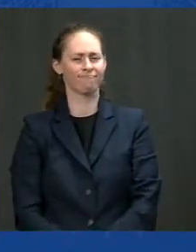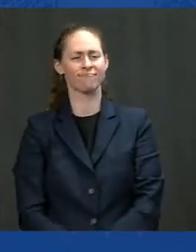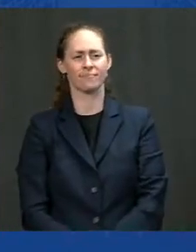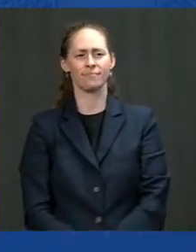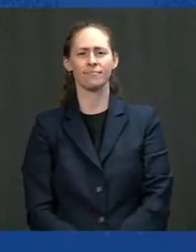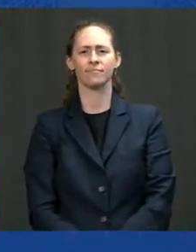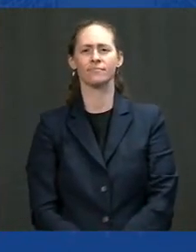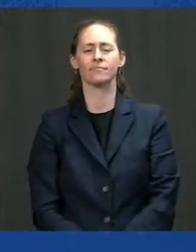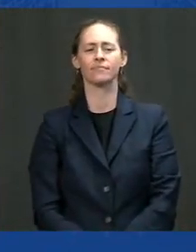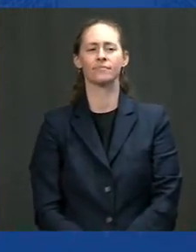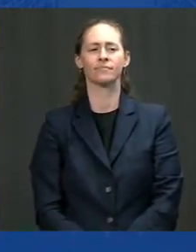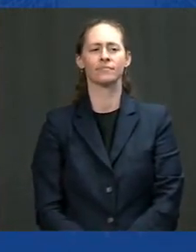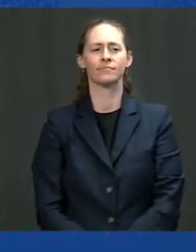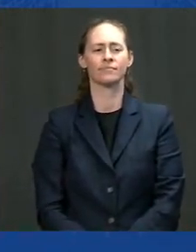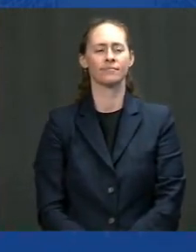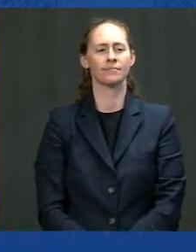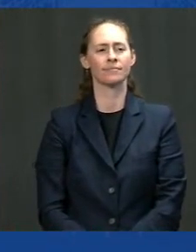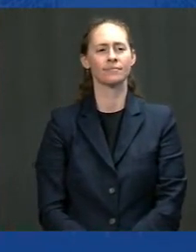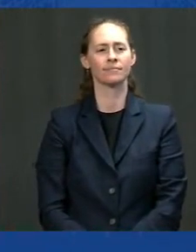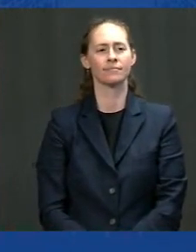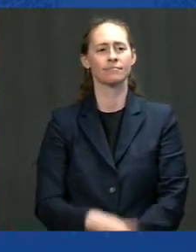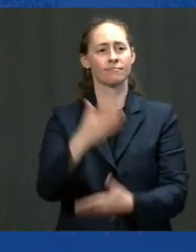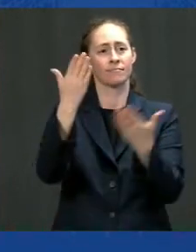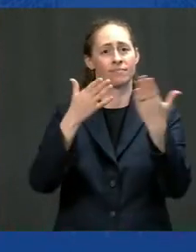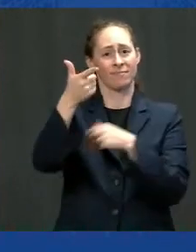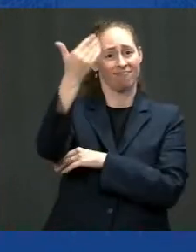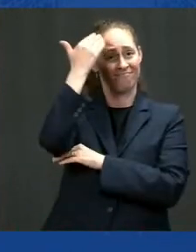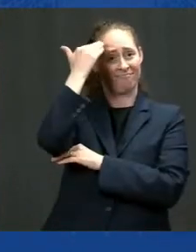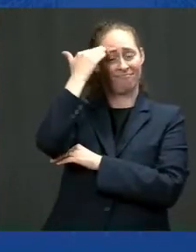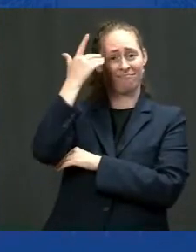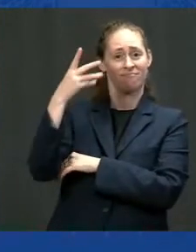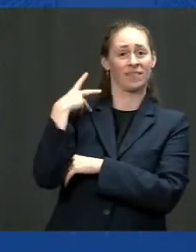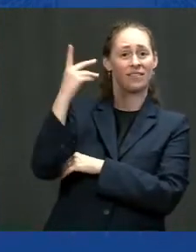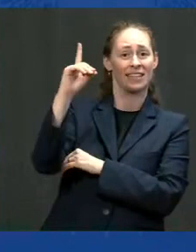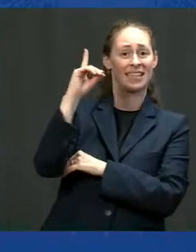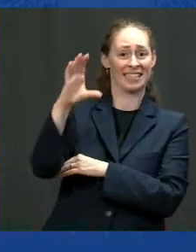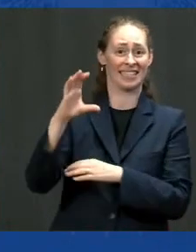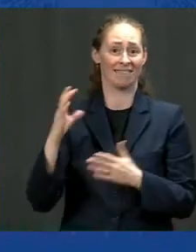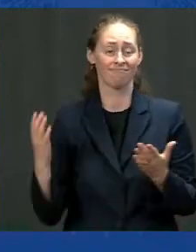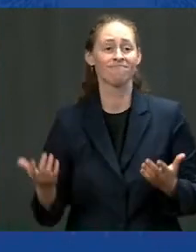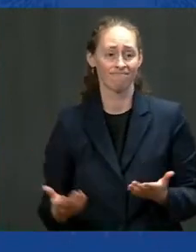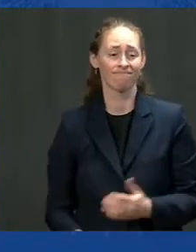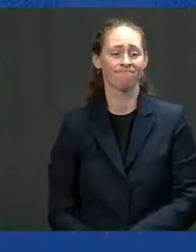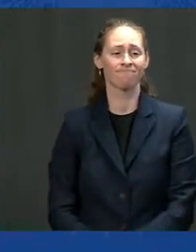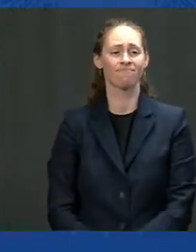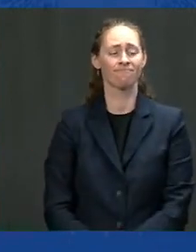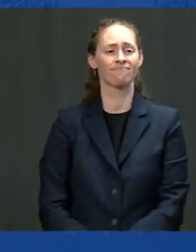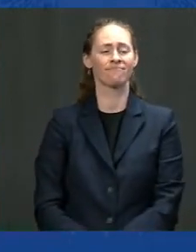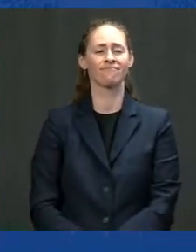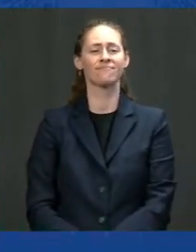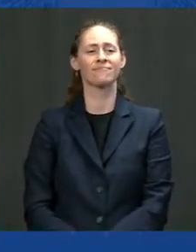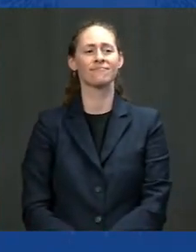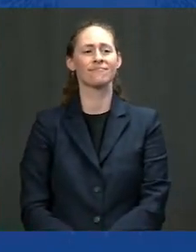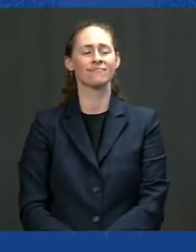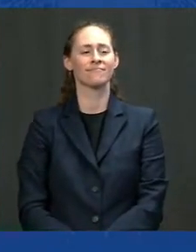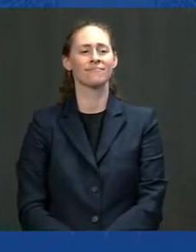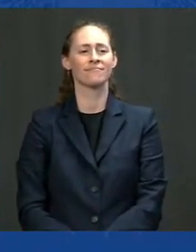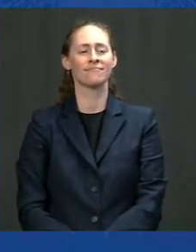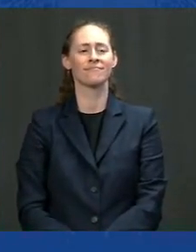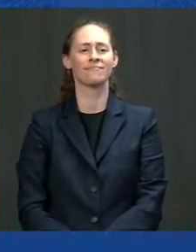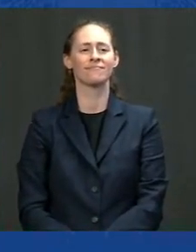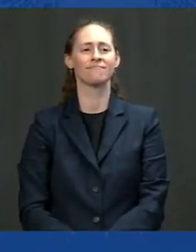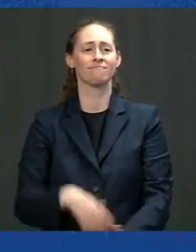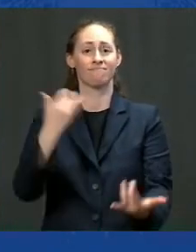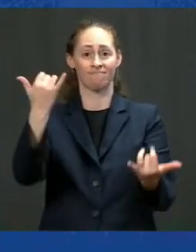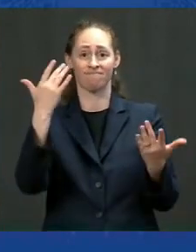you may have heard that in washington just on the phone it looks like you reached a bipartisan agreement on infrastructure fancy word for bridges